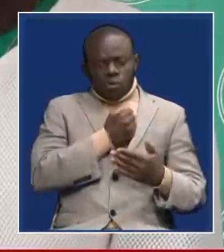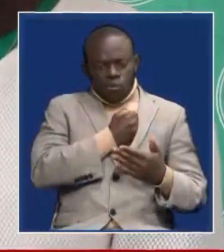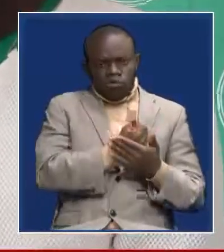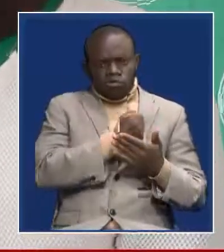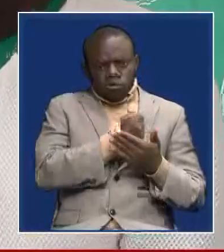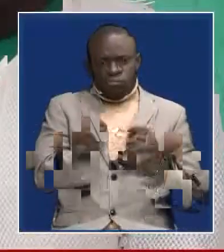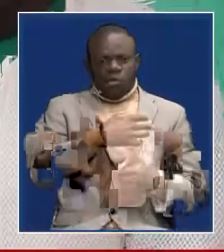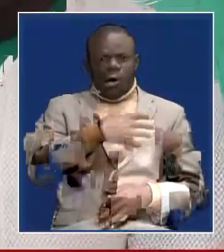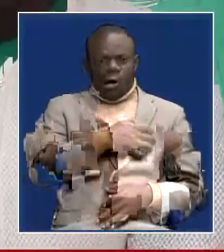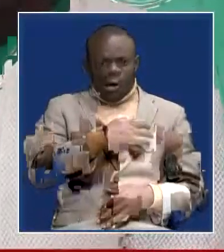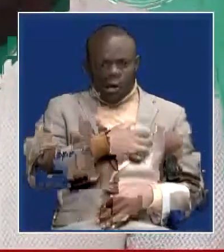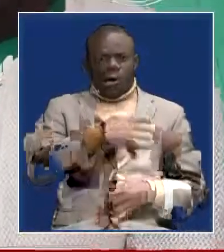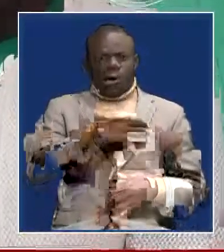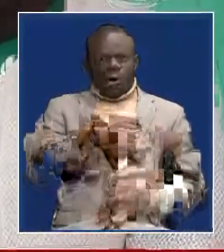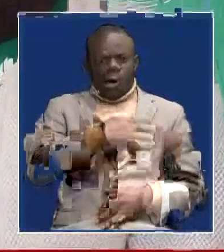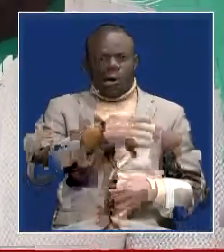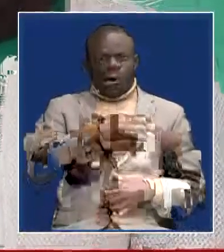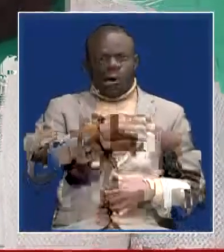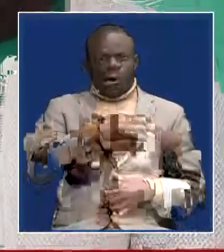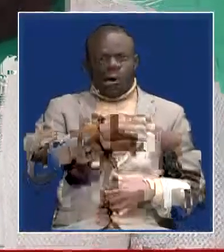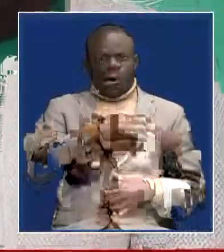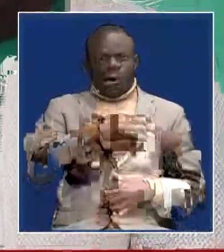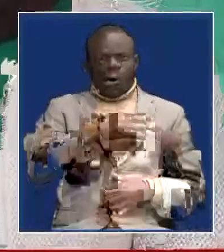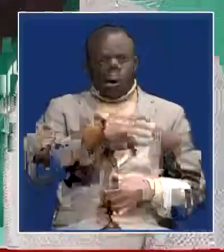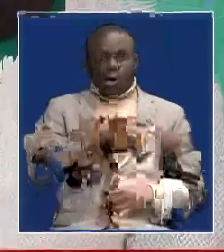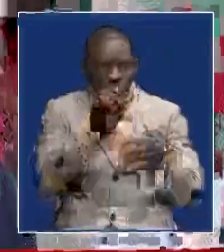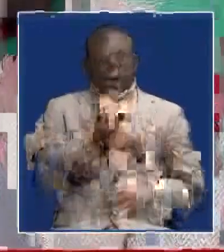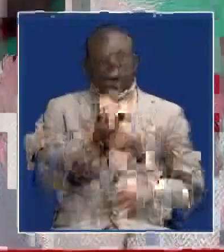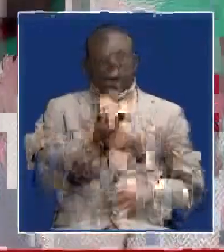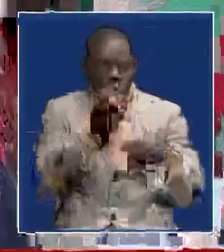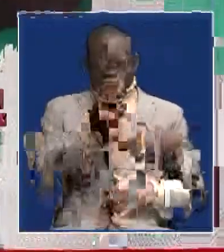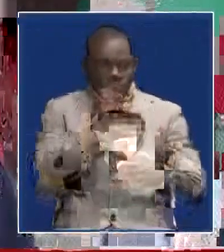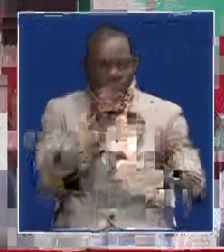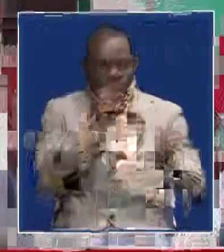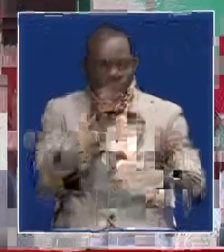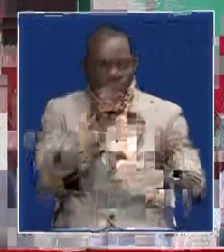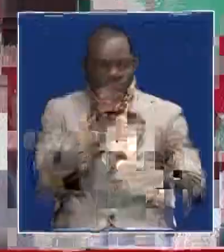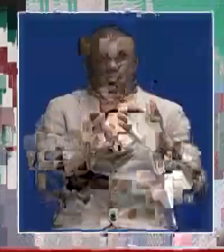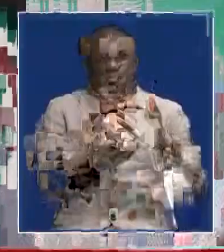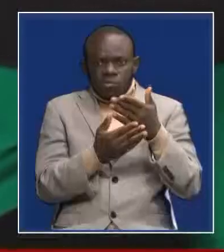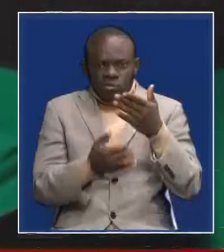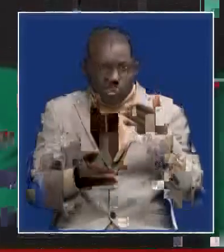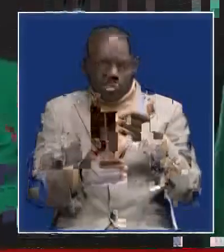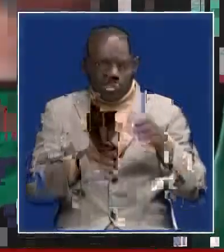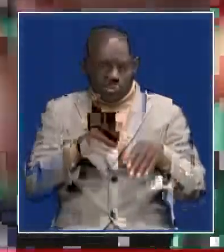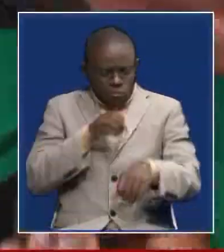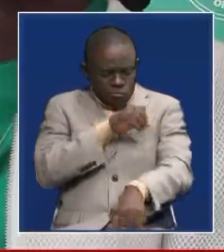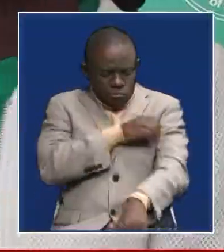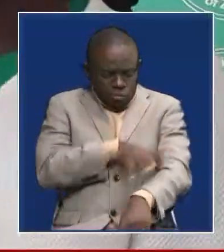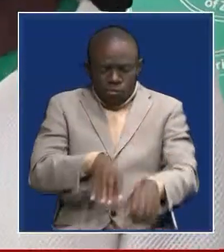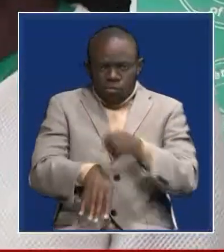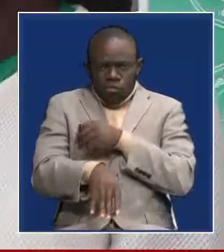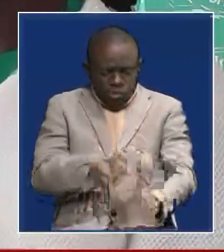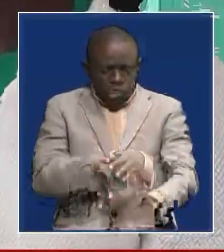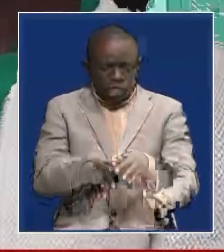detects the pulse rate in the heart and notification is sent to your mobile phone and for those with small